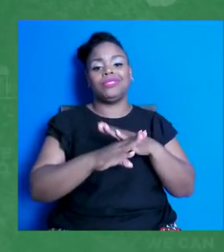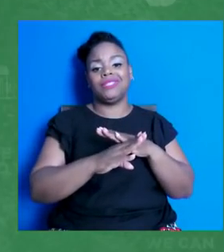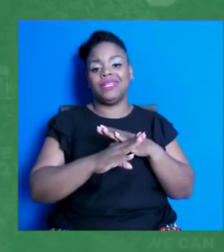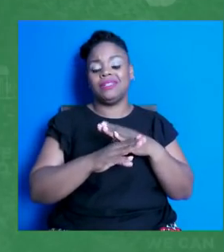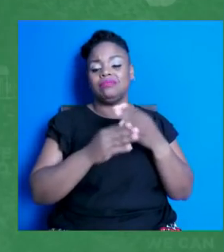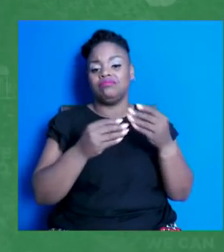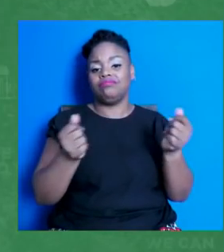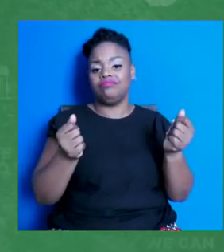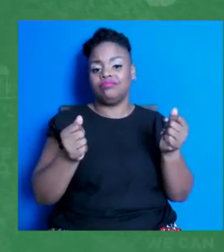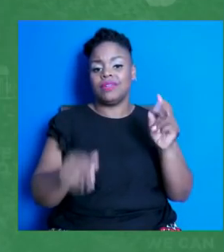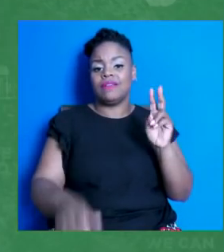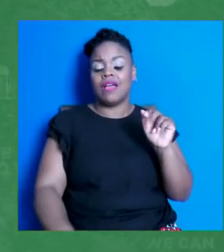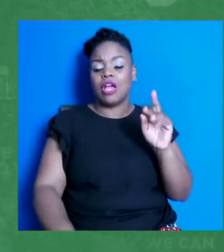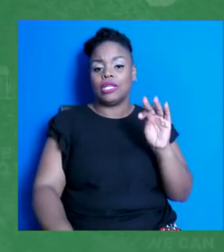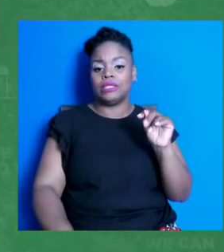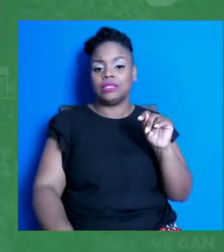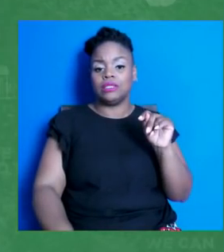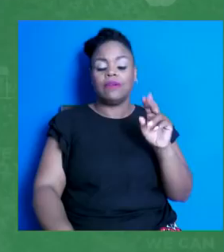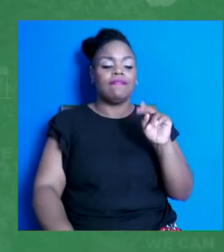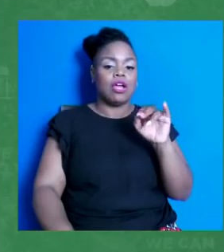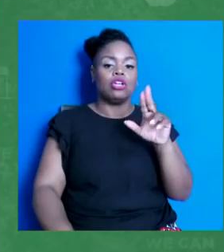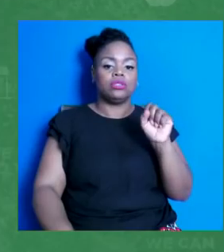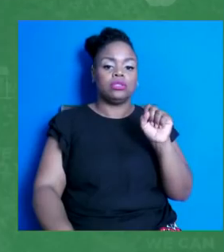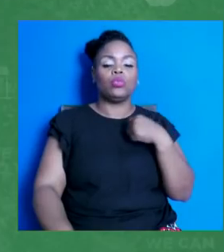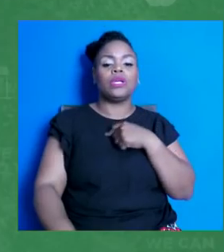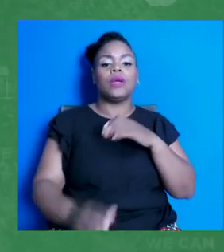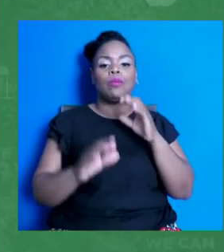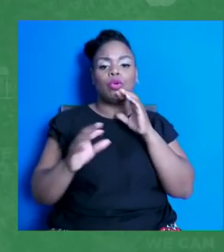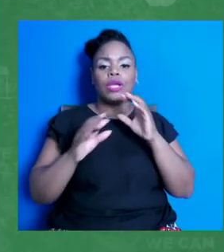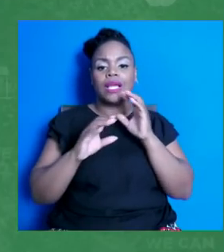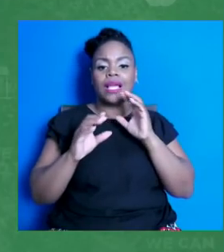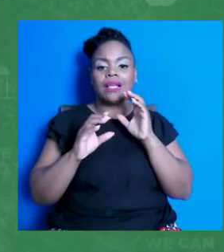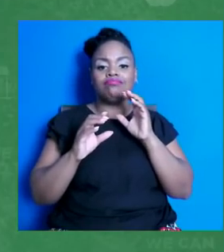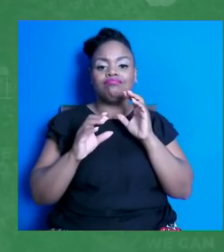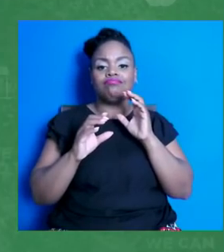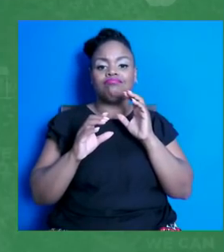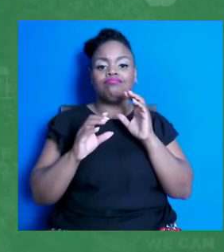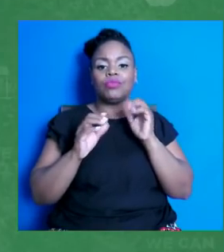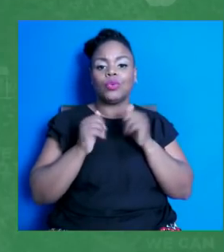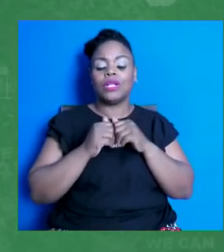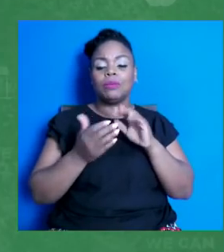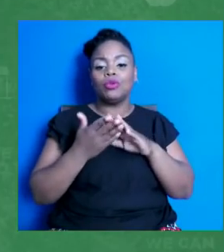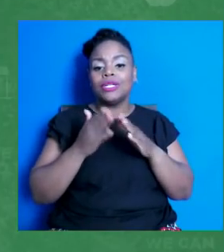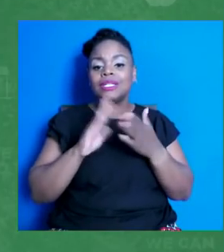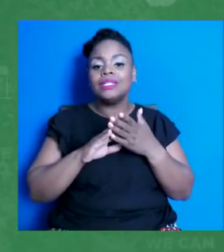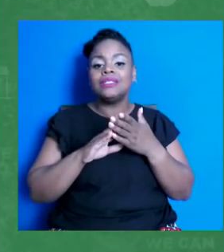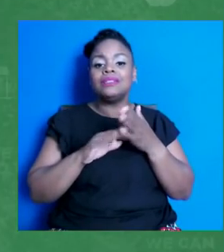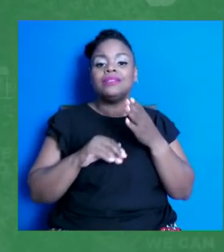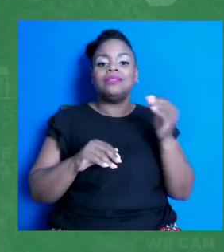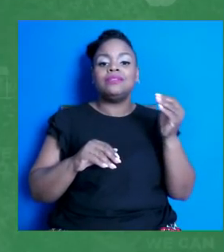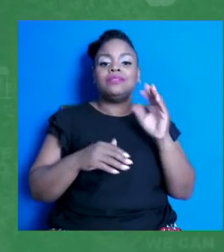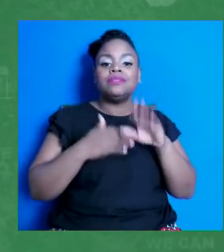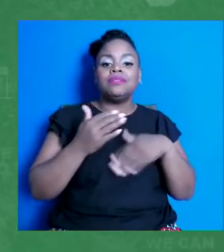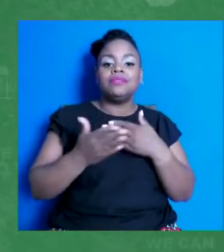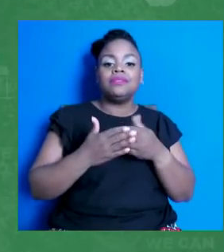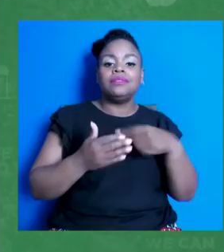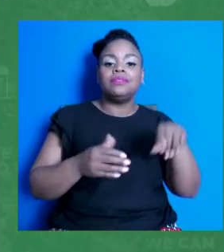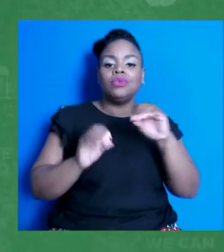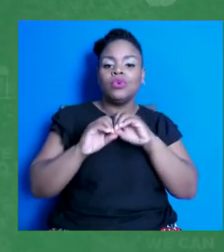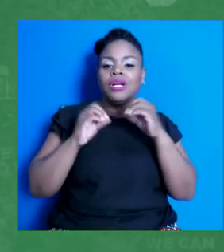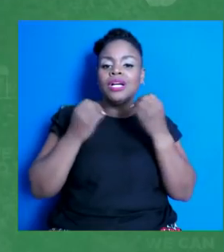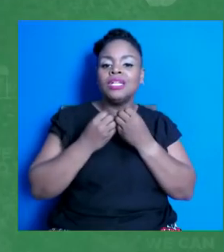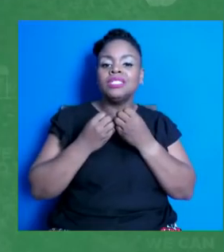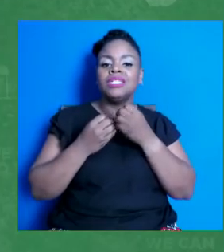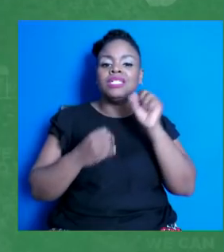community members, but also our parent organization, Ka'aha Lakui Oʻode Kona, Oregon and Southwest Washington's Hawaiian Civic